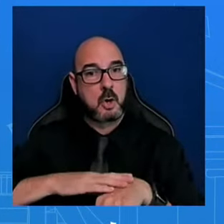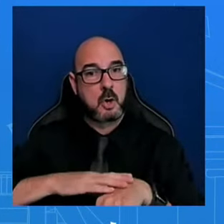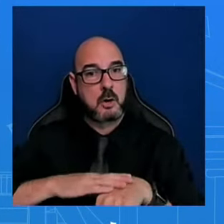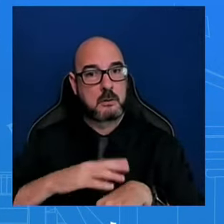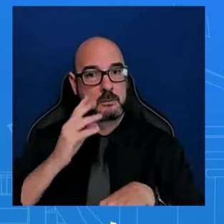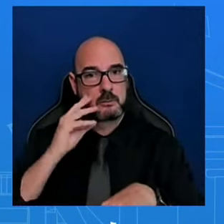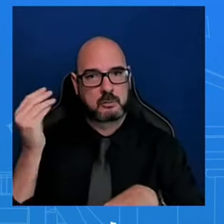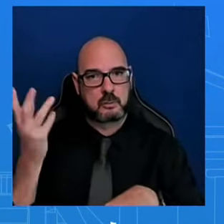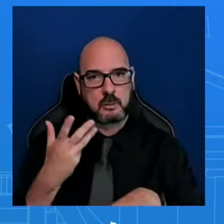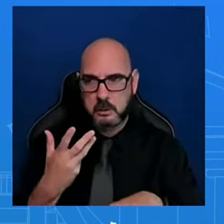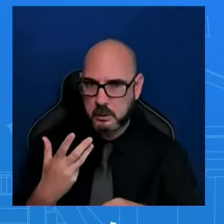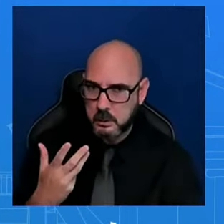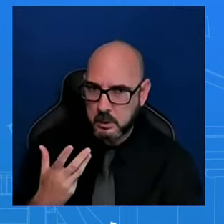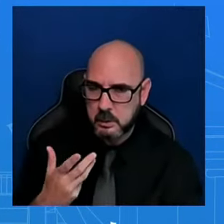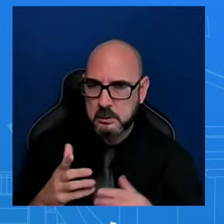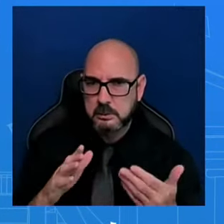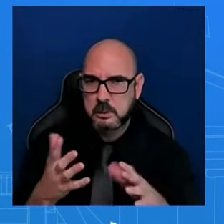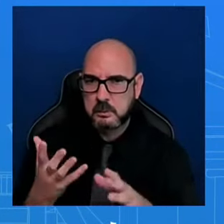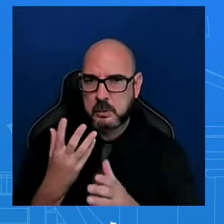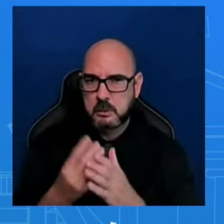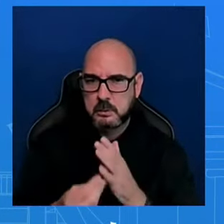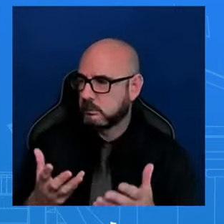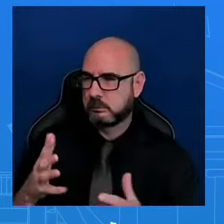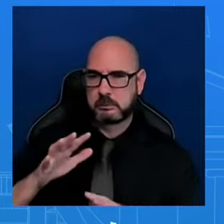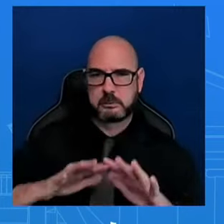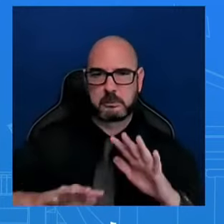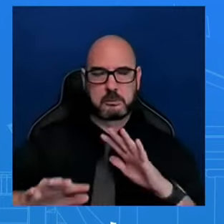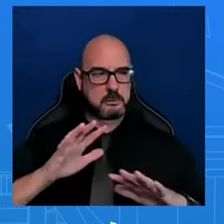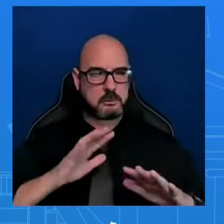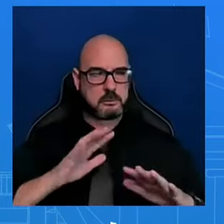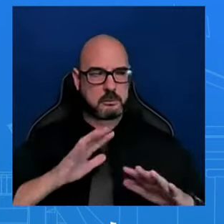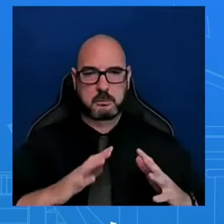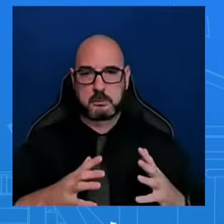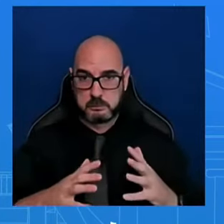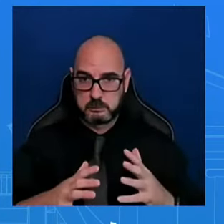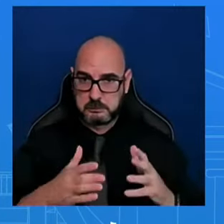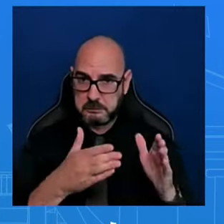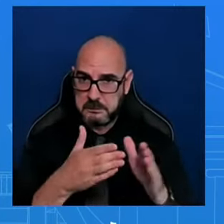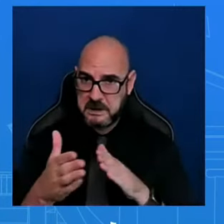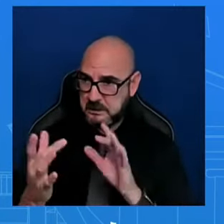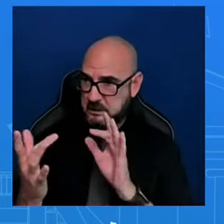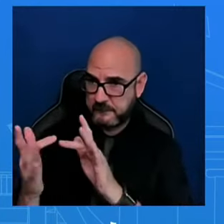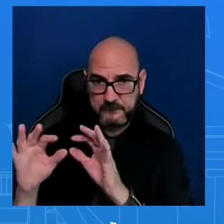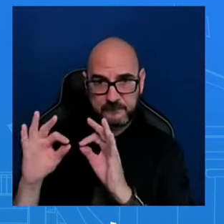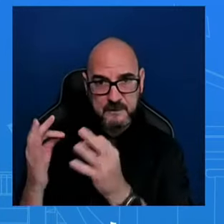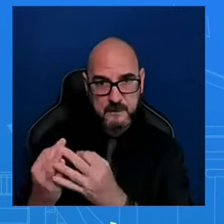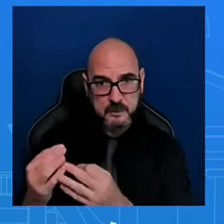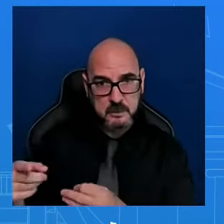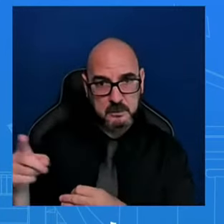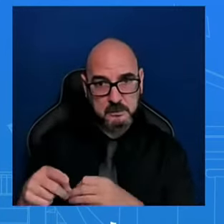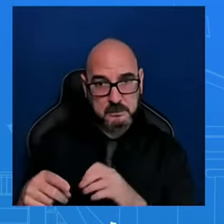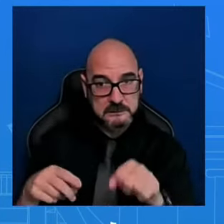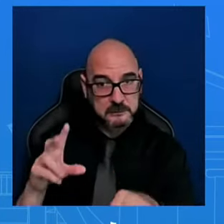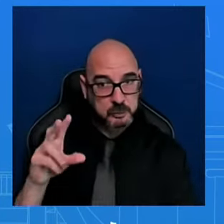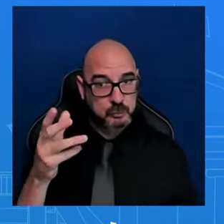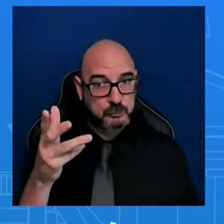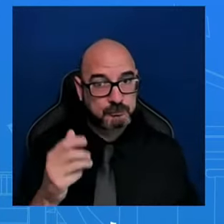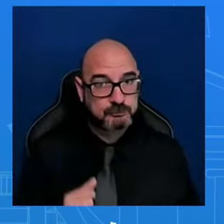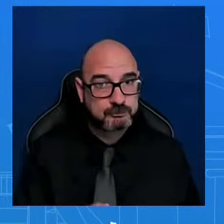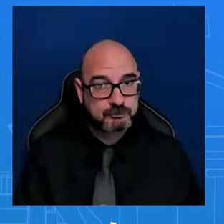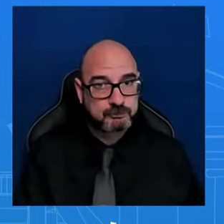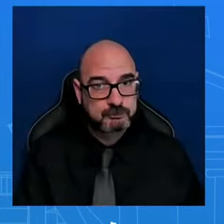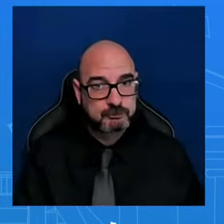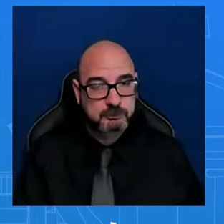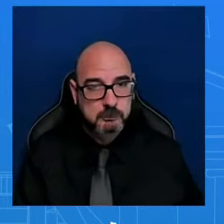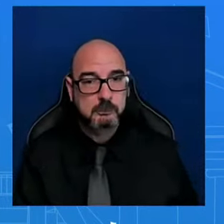president or anyone else at the White House plan to reach out to them? So I don't have a readout for you at this time. Look,